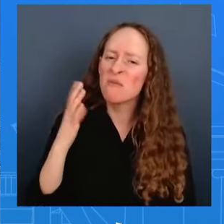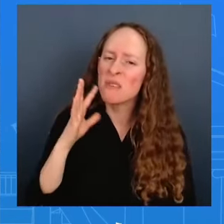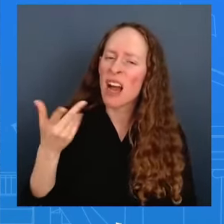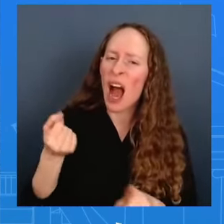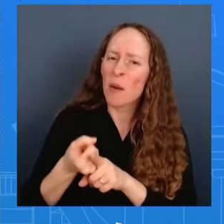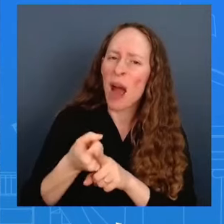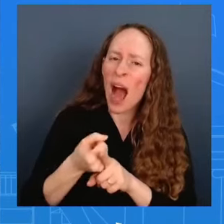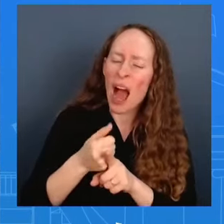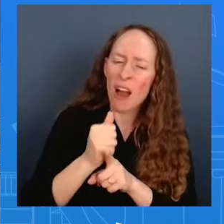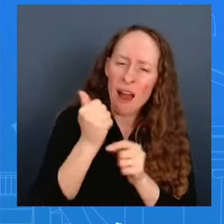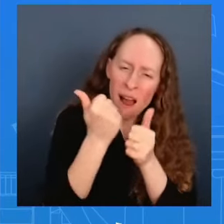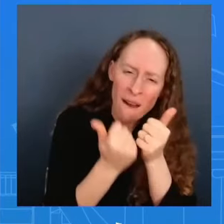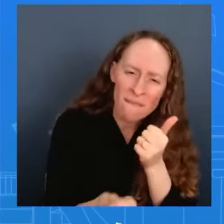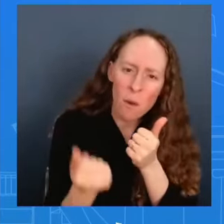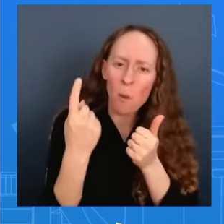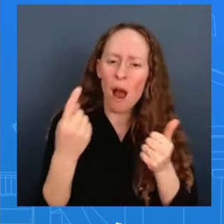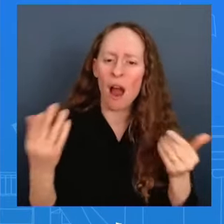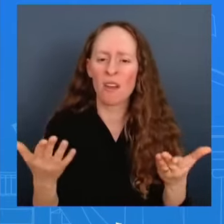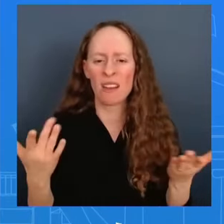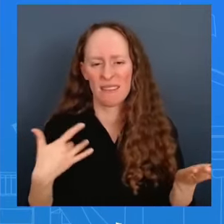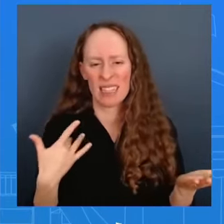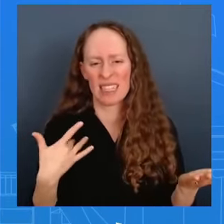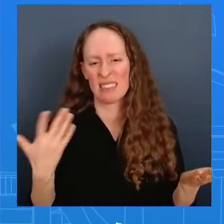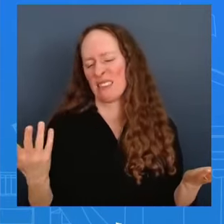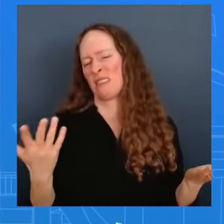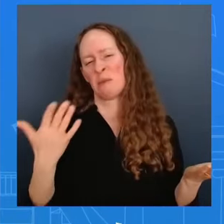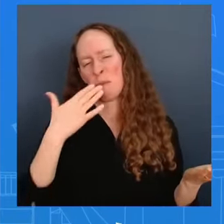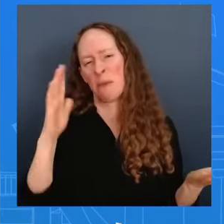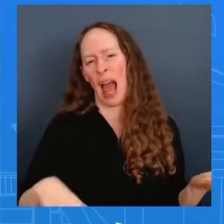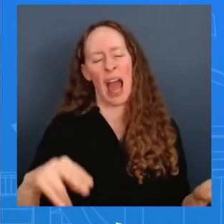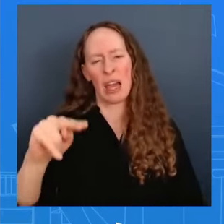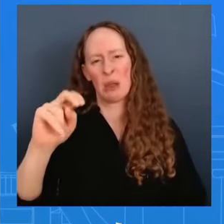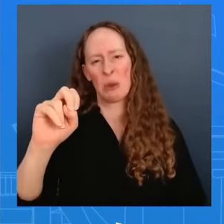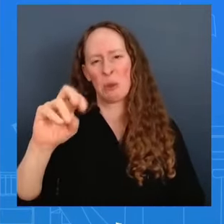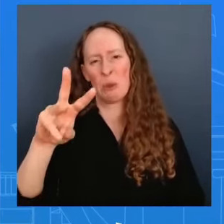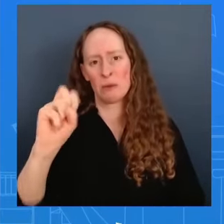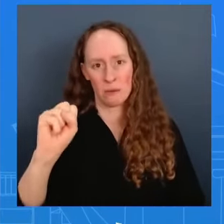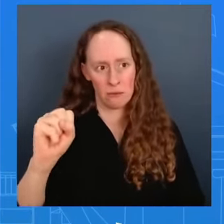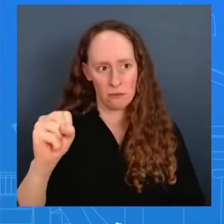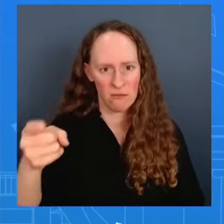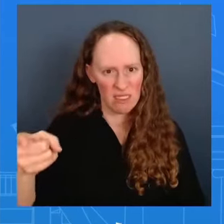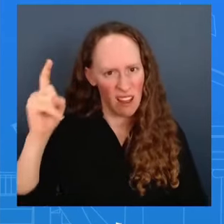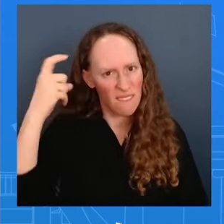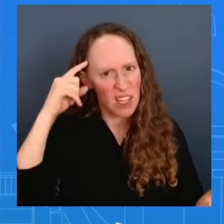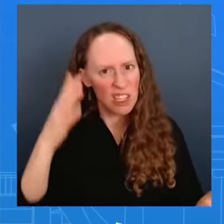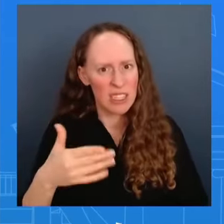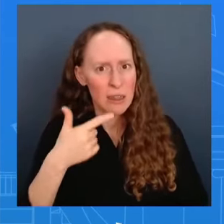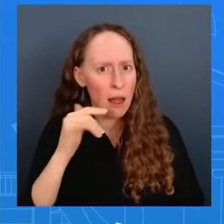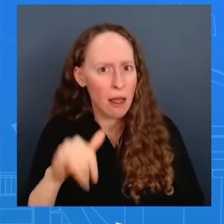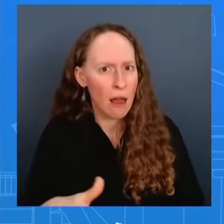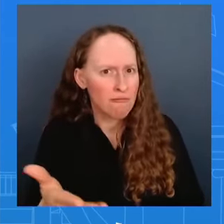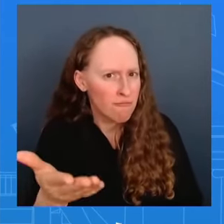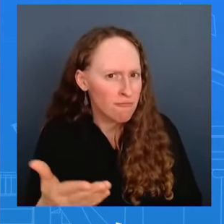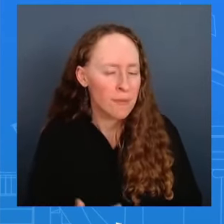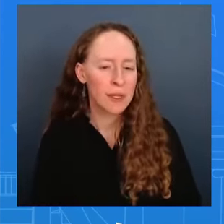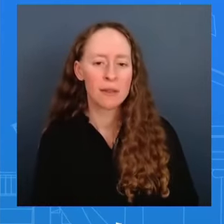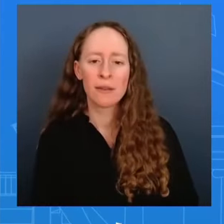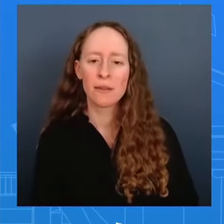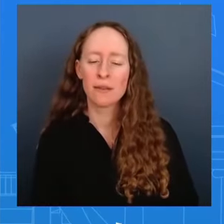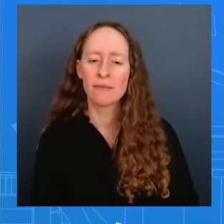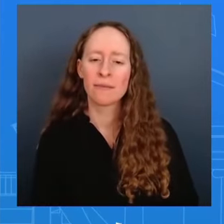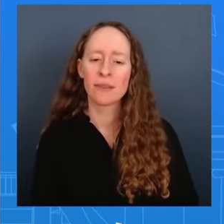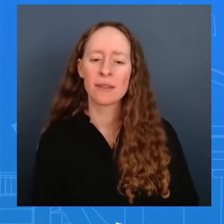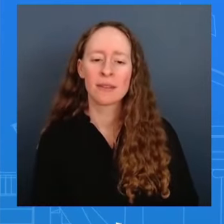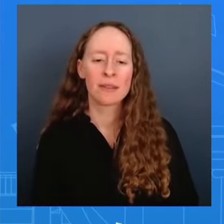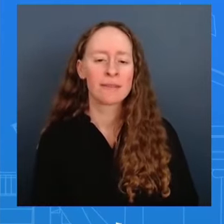respond to that look i i mean it's very much to what i've been saying this is this is truly about uh what the